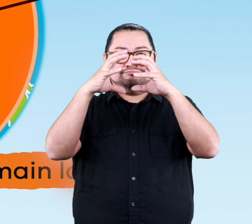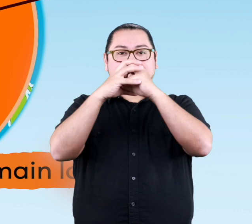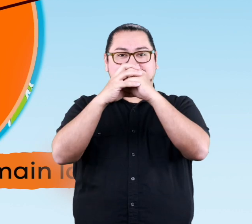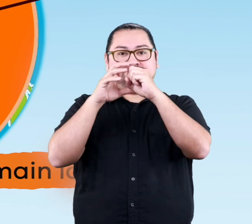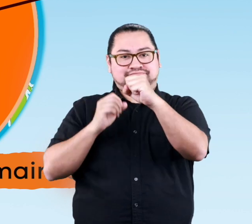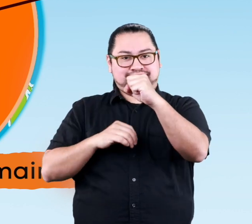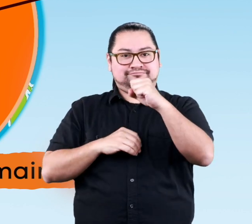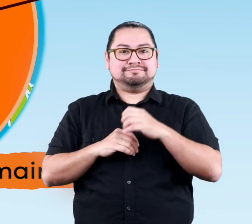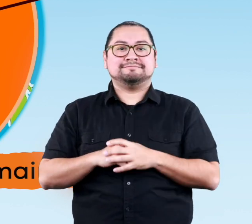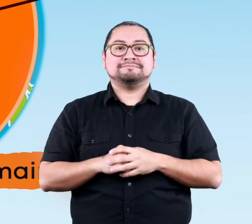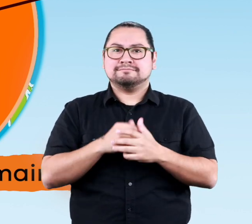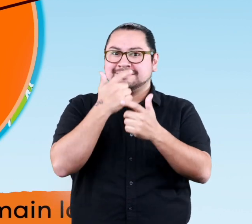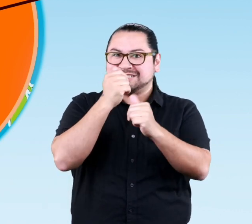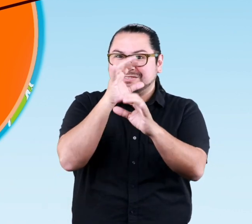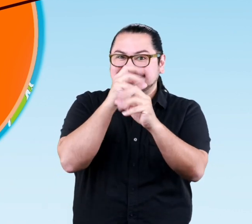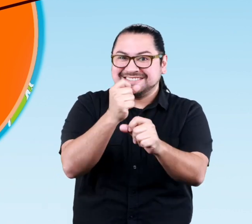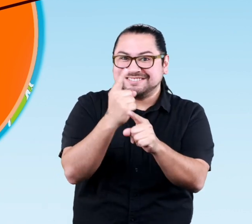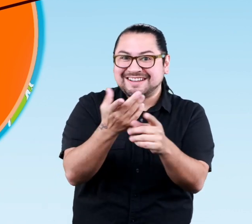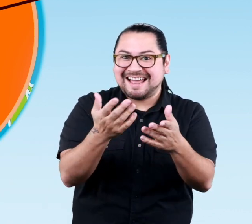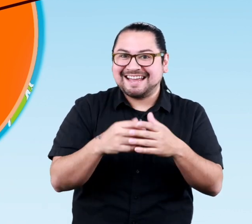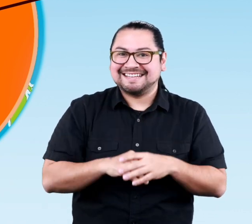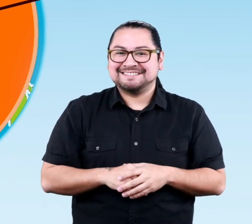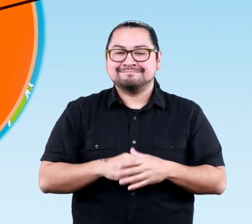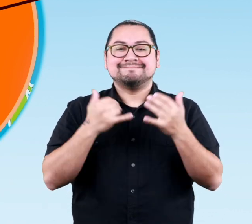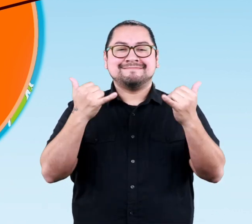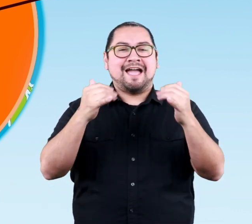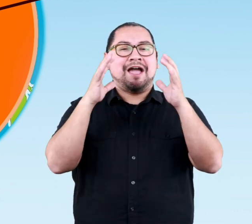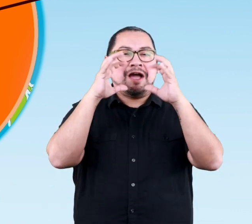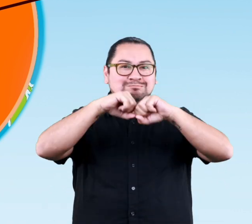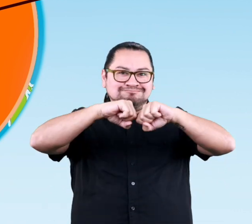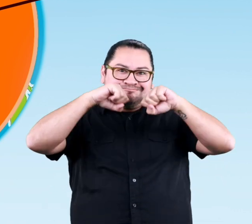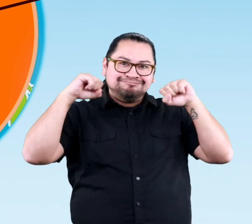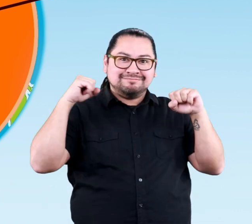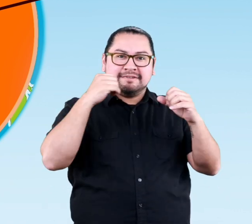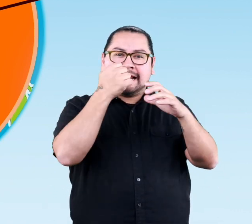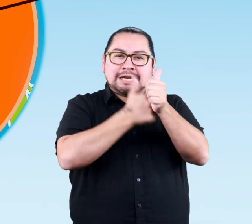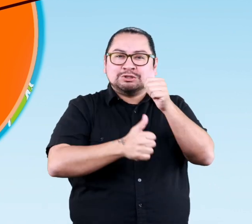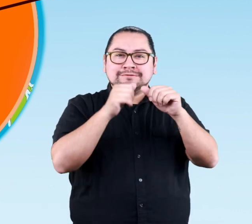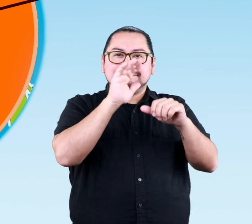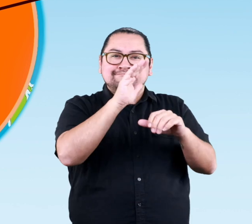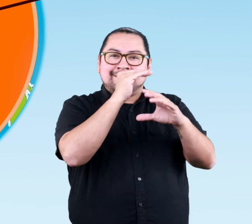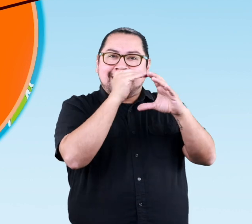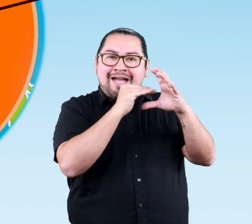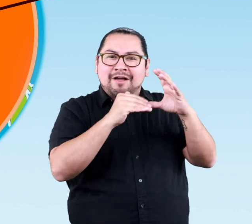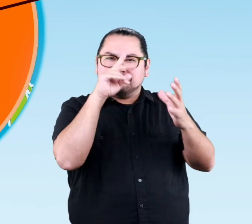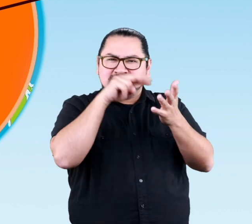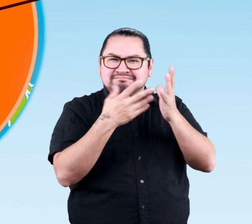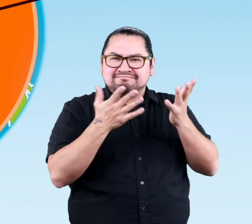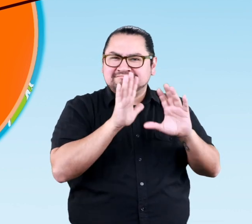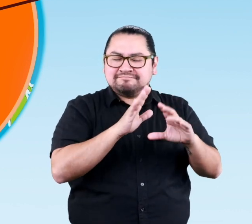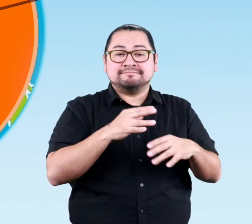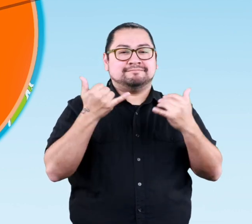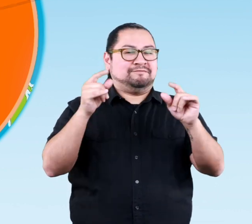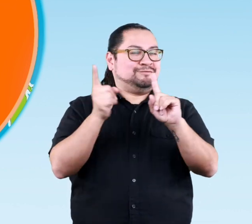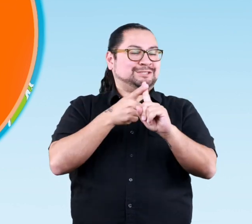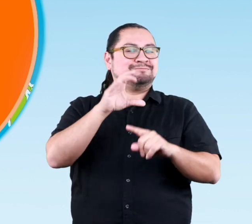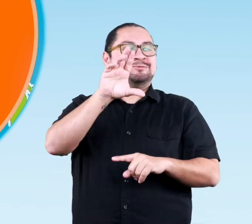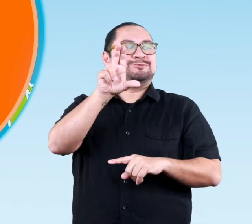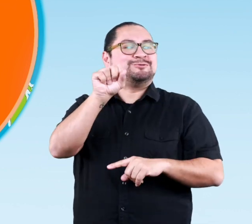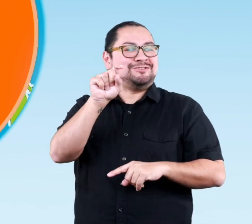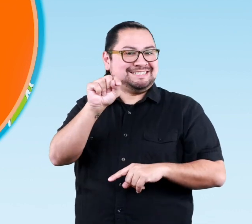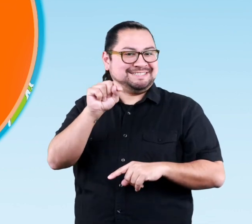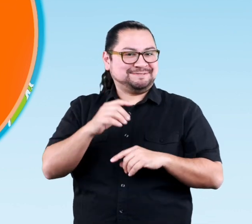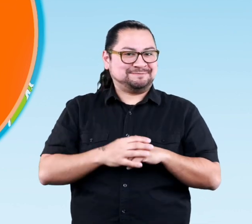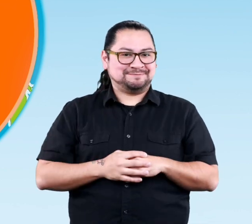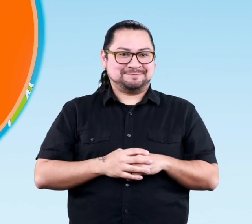and inner core. Intrigued? Let's look at each layer on its own to learn more. The